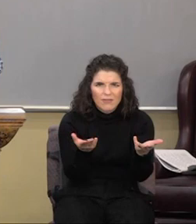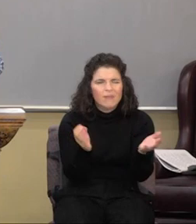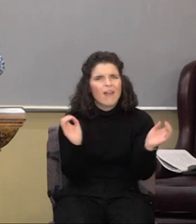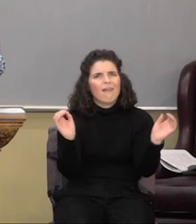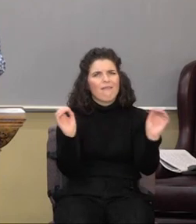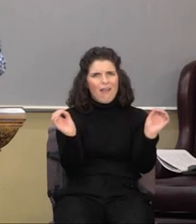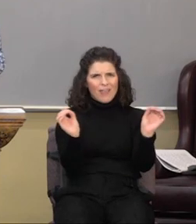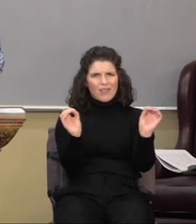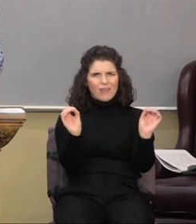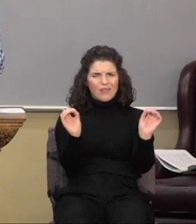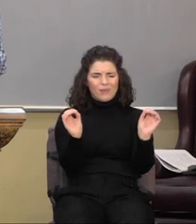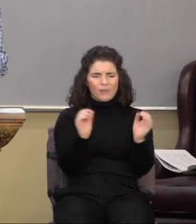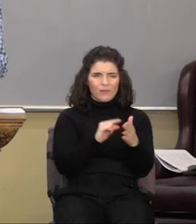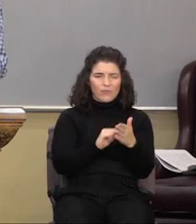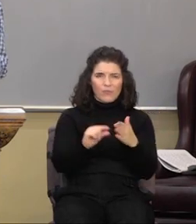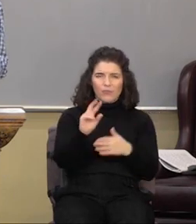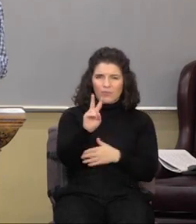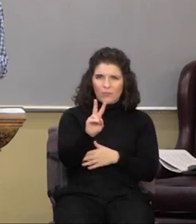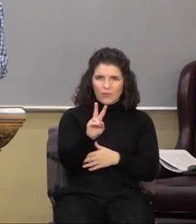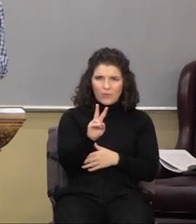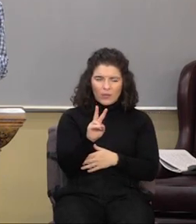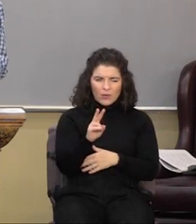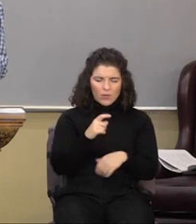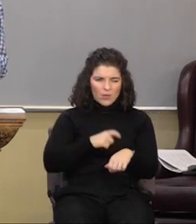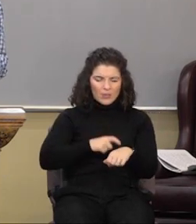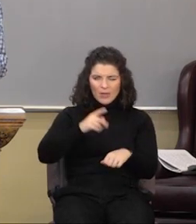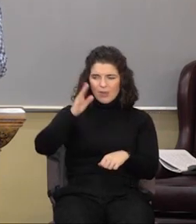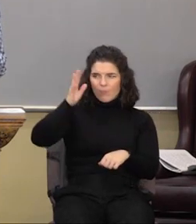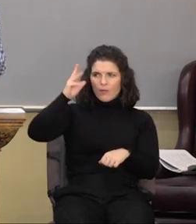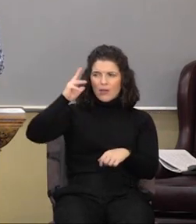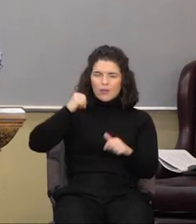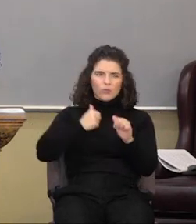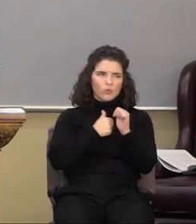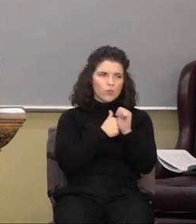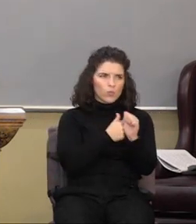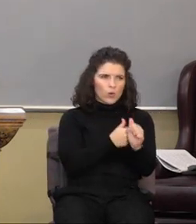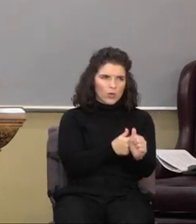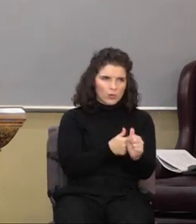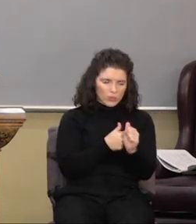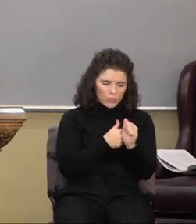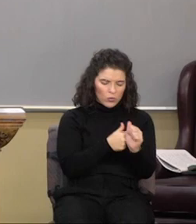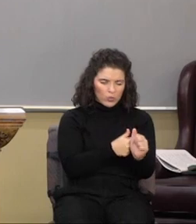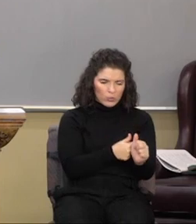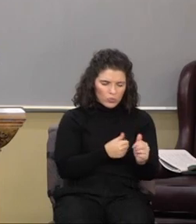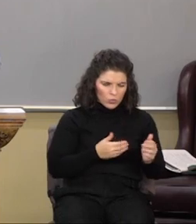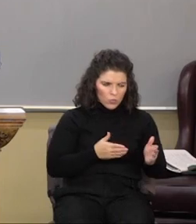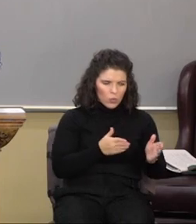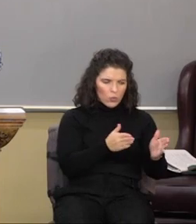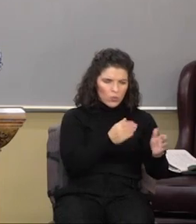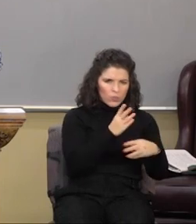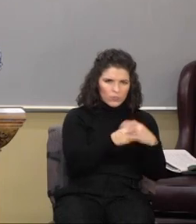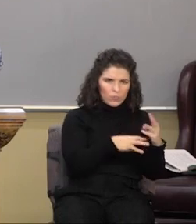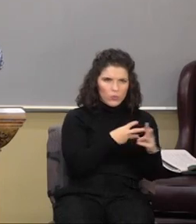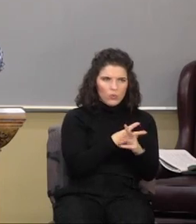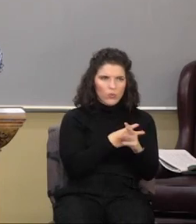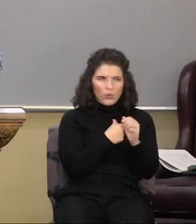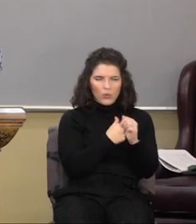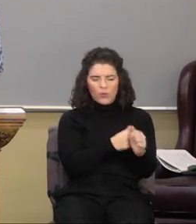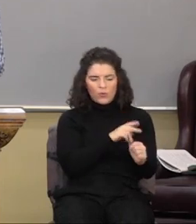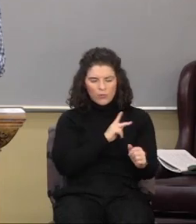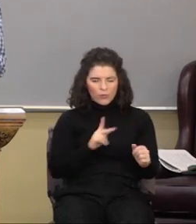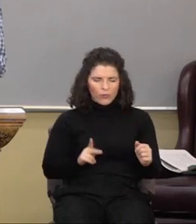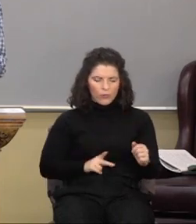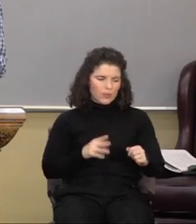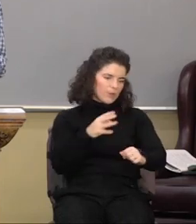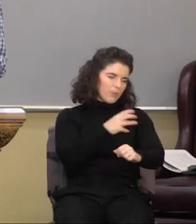Verse 2. Where in time past he walked according to the course of this world, according to the prince of the power of the air, the